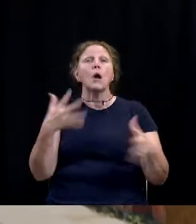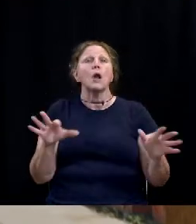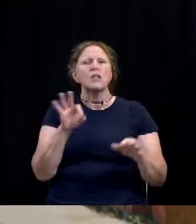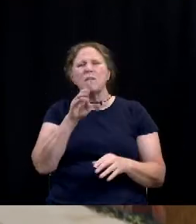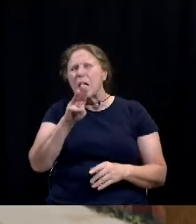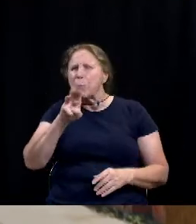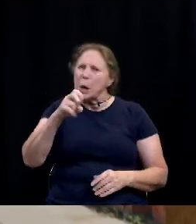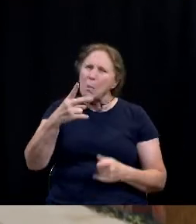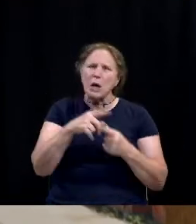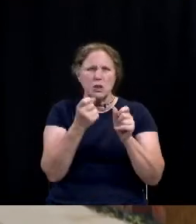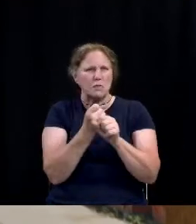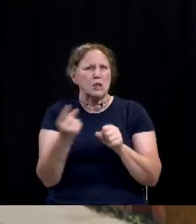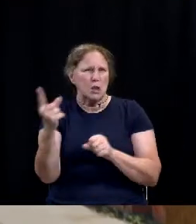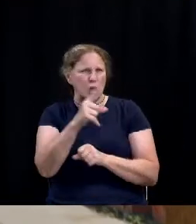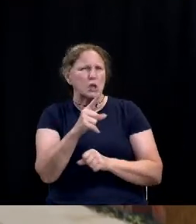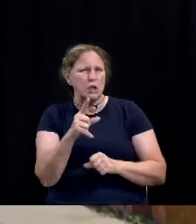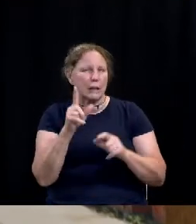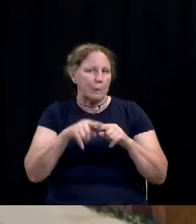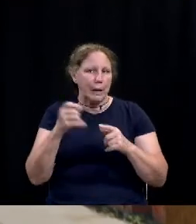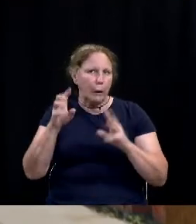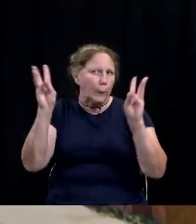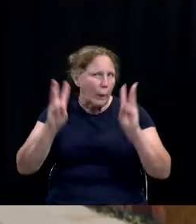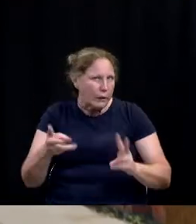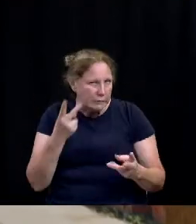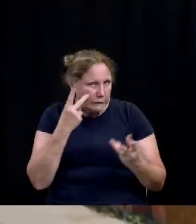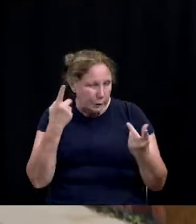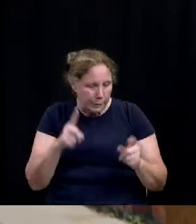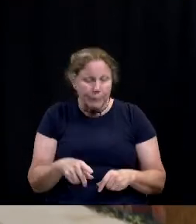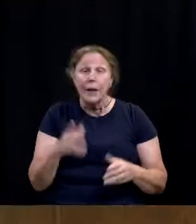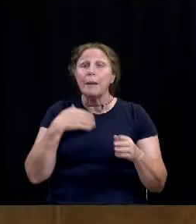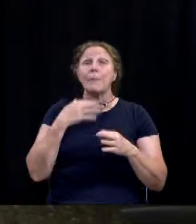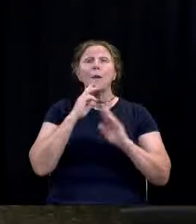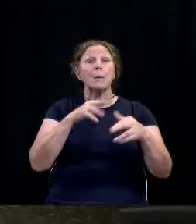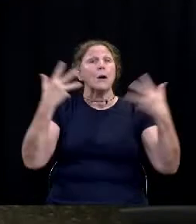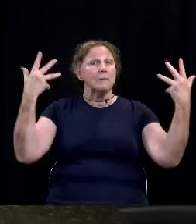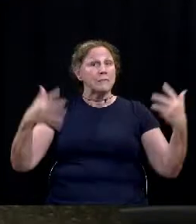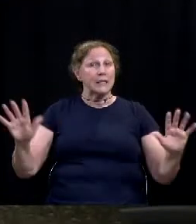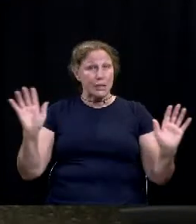March of 2021 depending on weather conditions. And that completes my report.